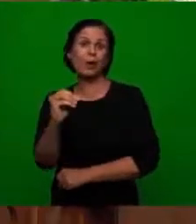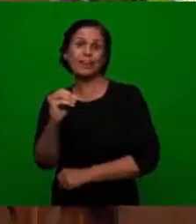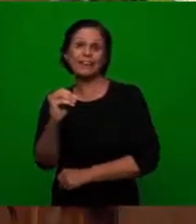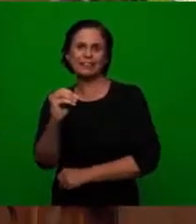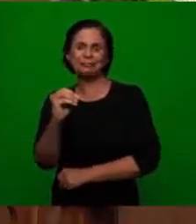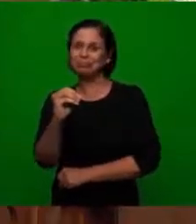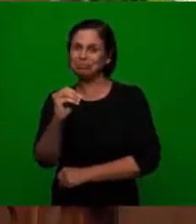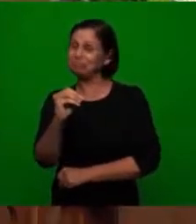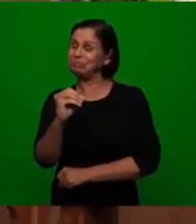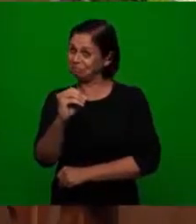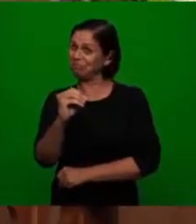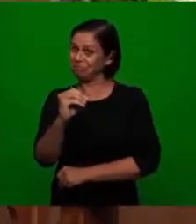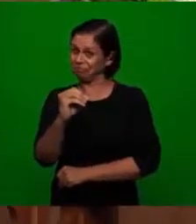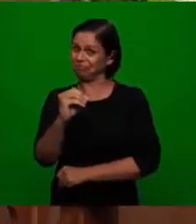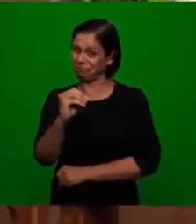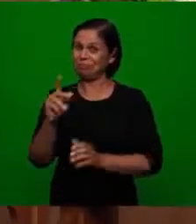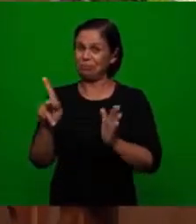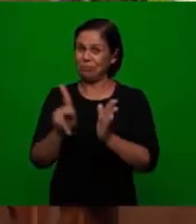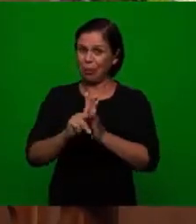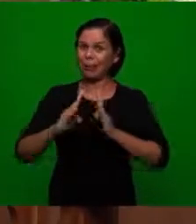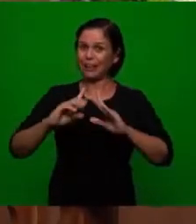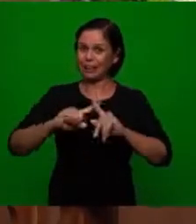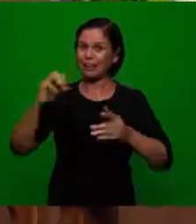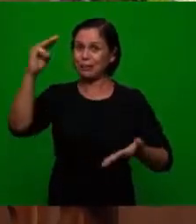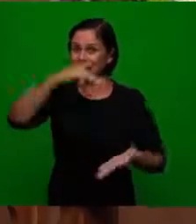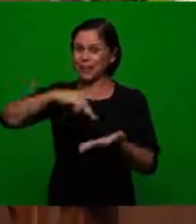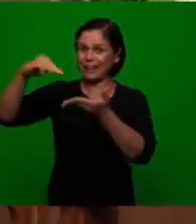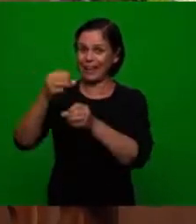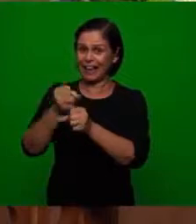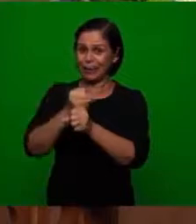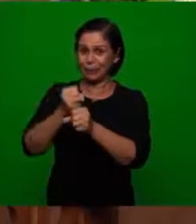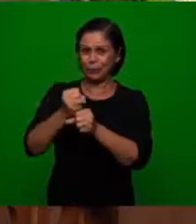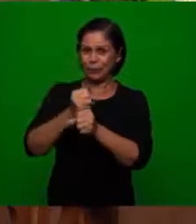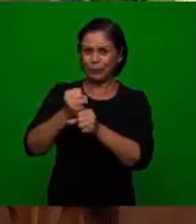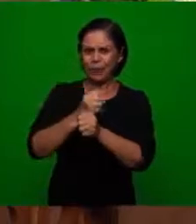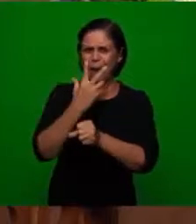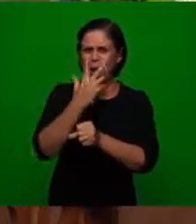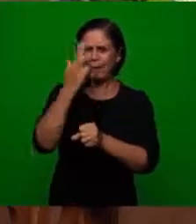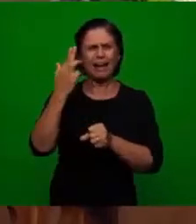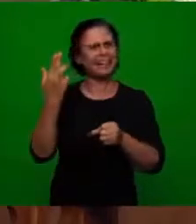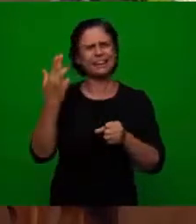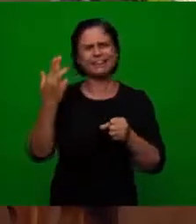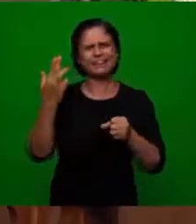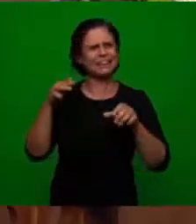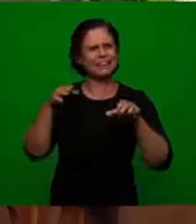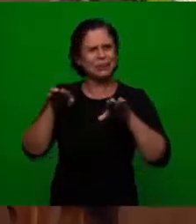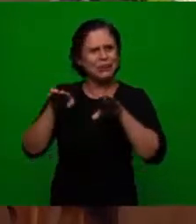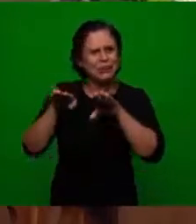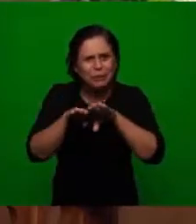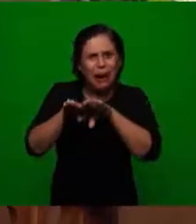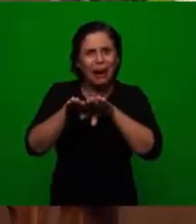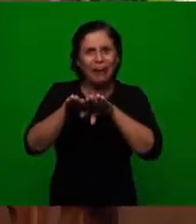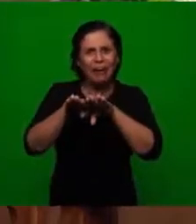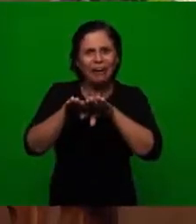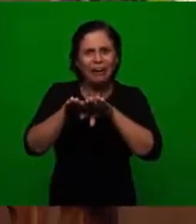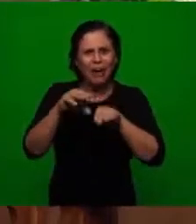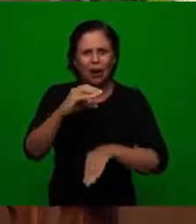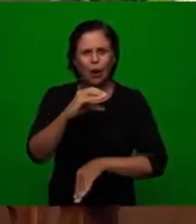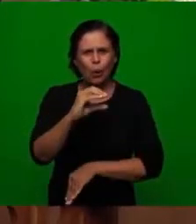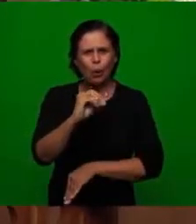years of the church Maranata. It looks like a coincidence, but